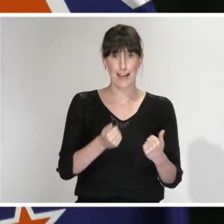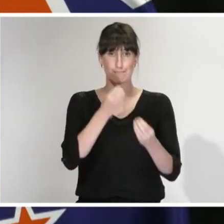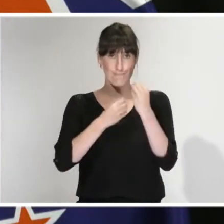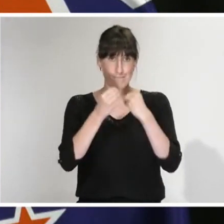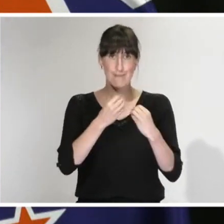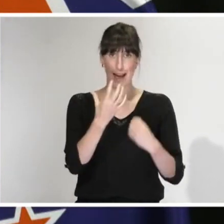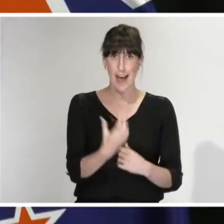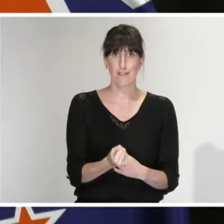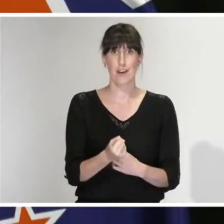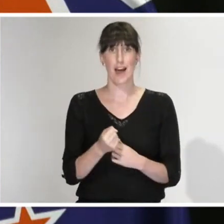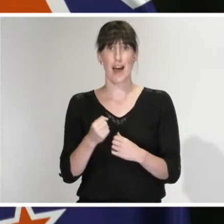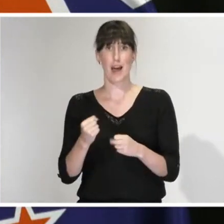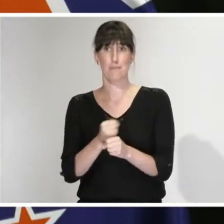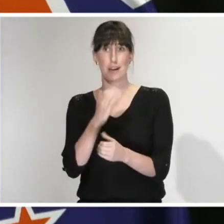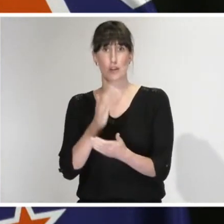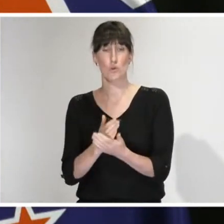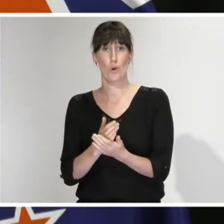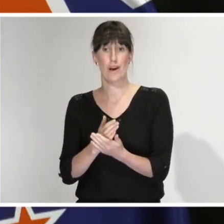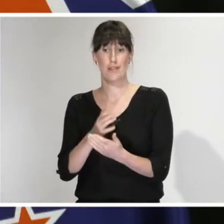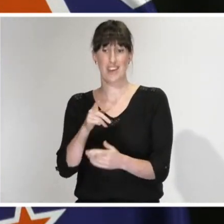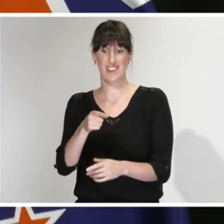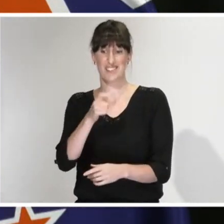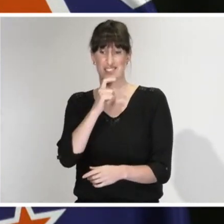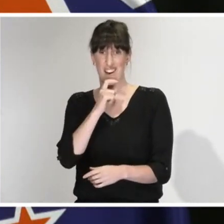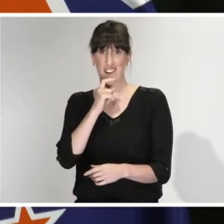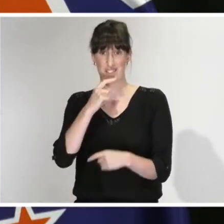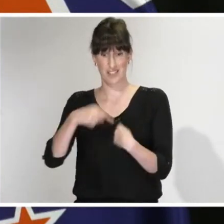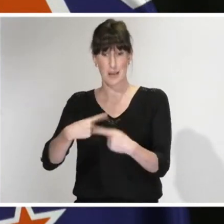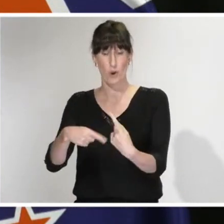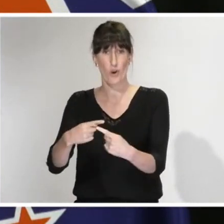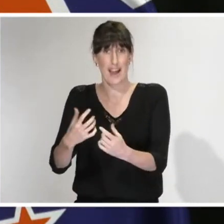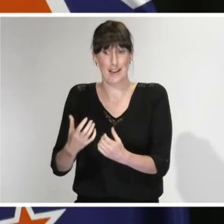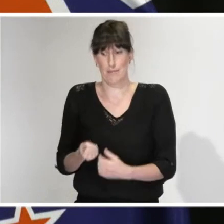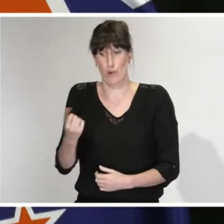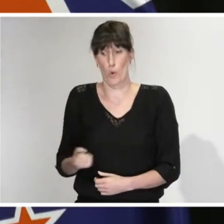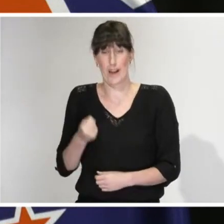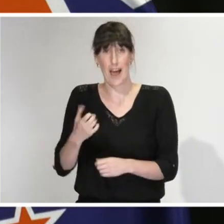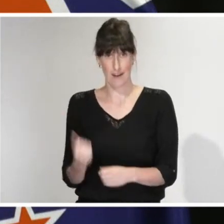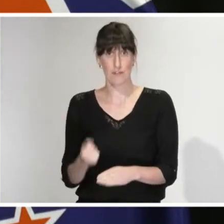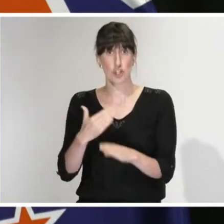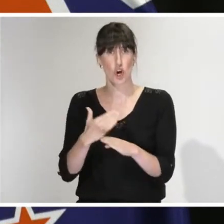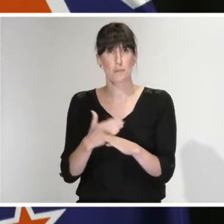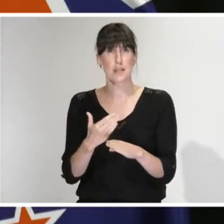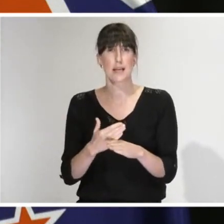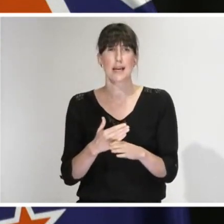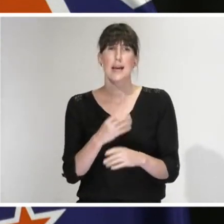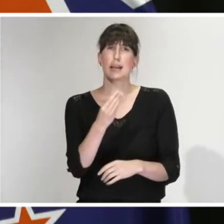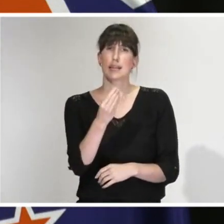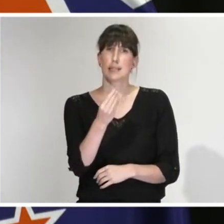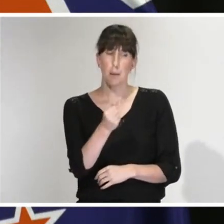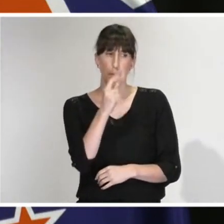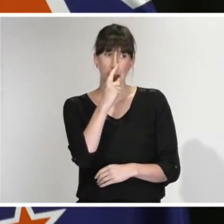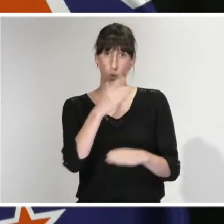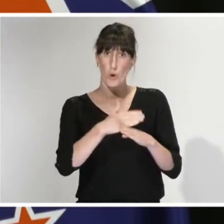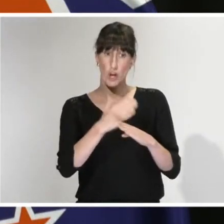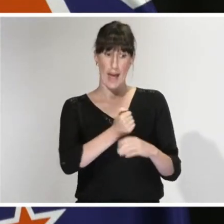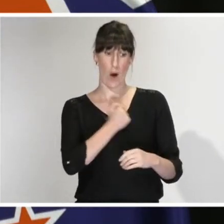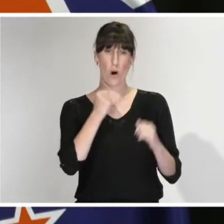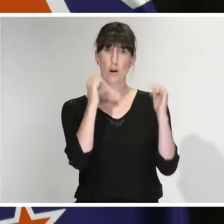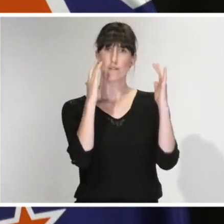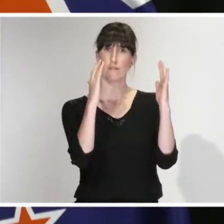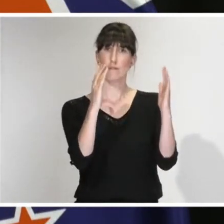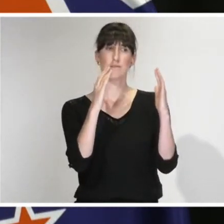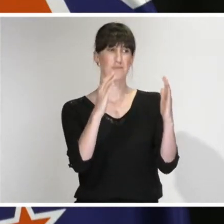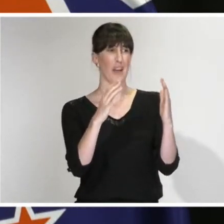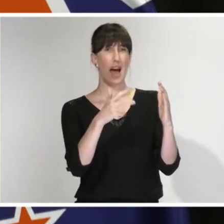make sure that people remain in employment. I know there are some workers on our orchards at the moment from the Pacific working hard